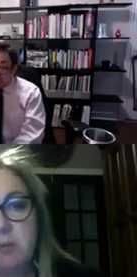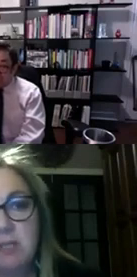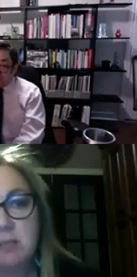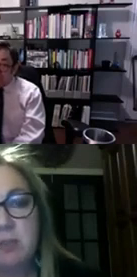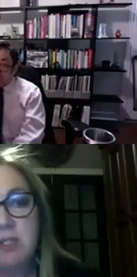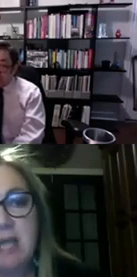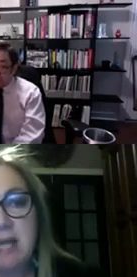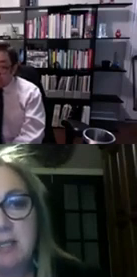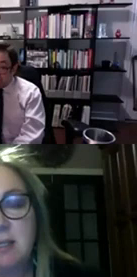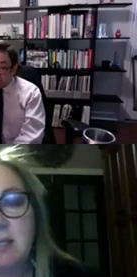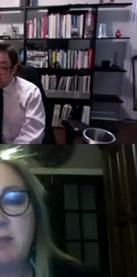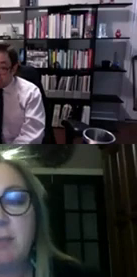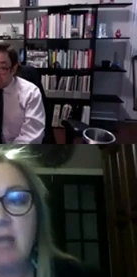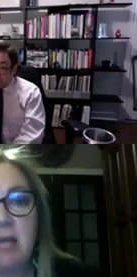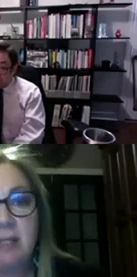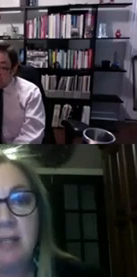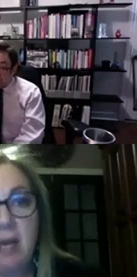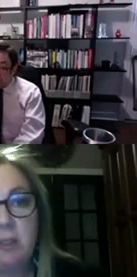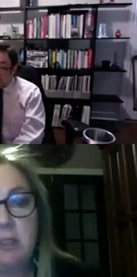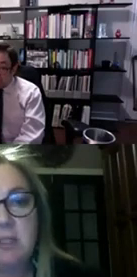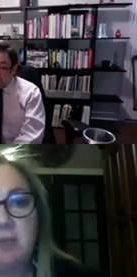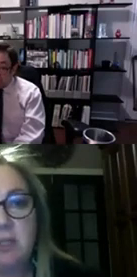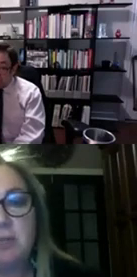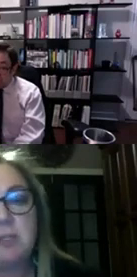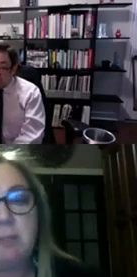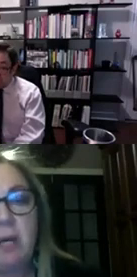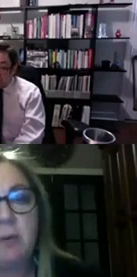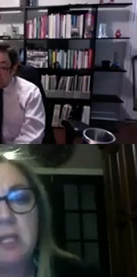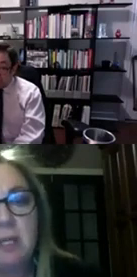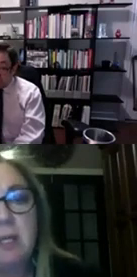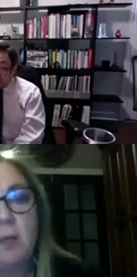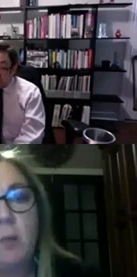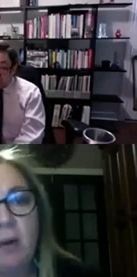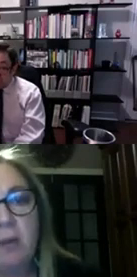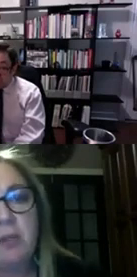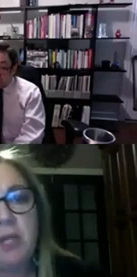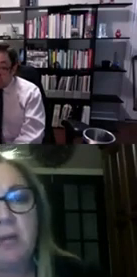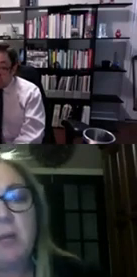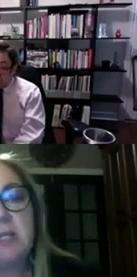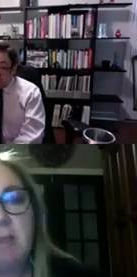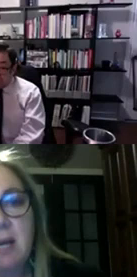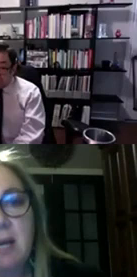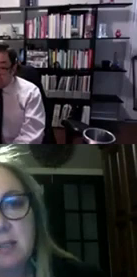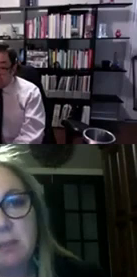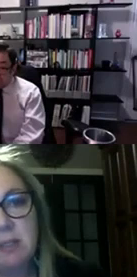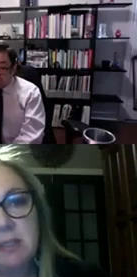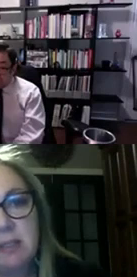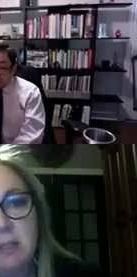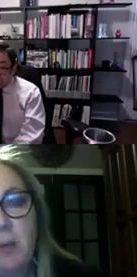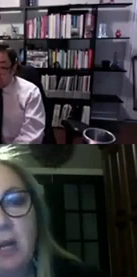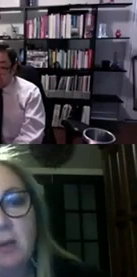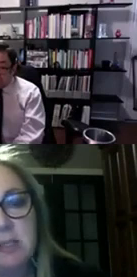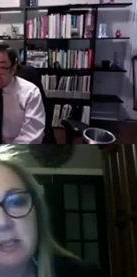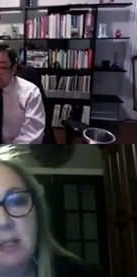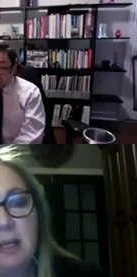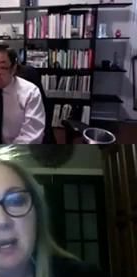process which is asking the government of canada now and the list of issues about where are the child rights impact assessments you know